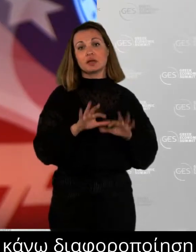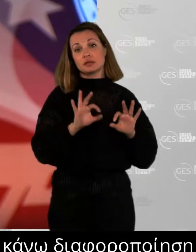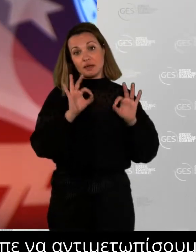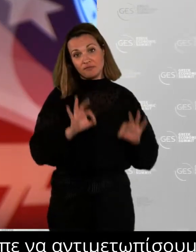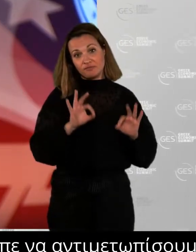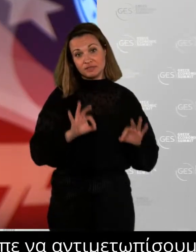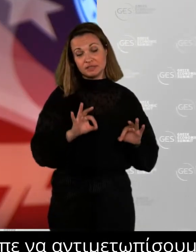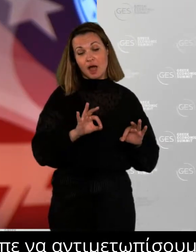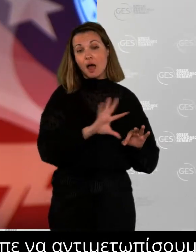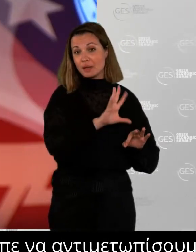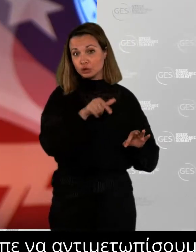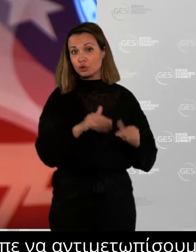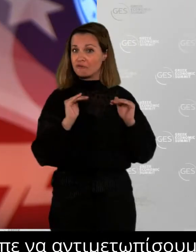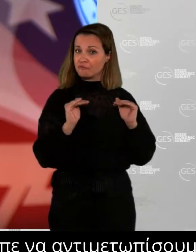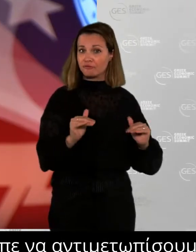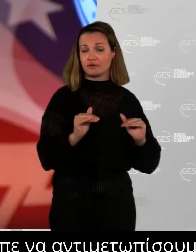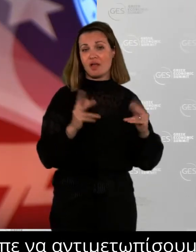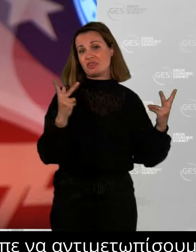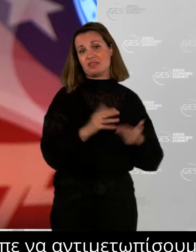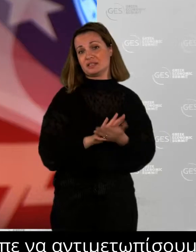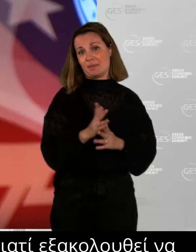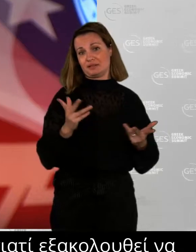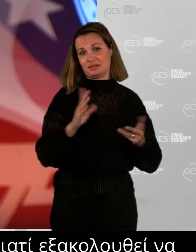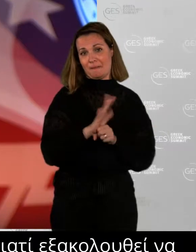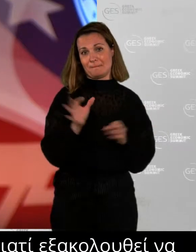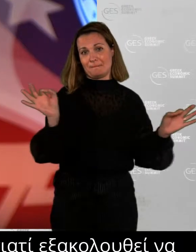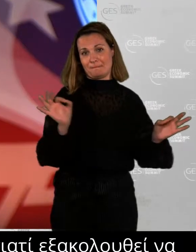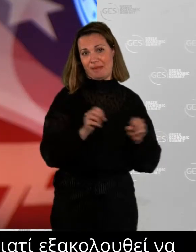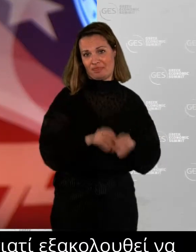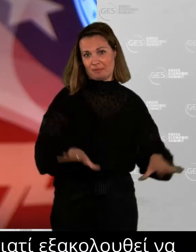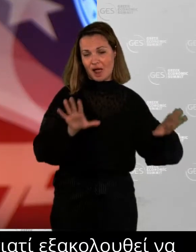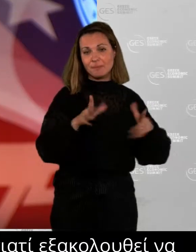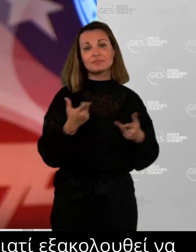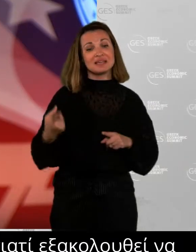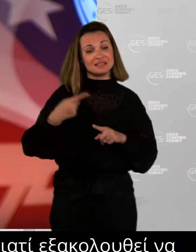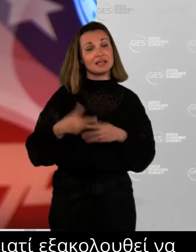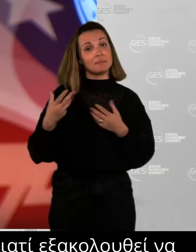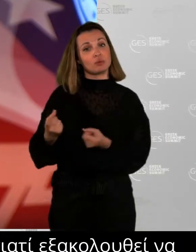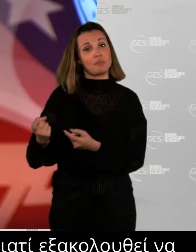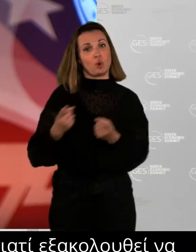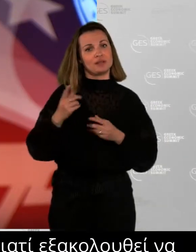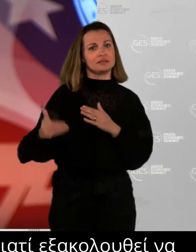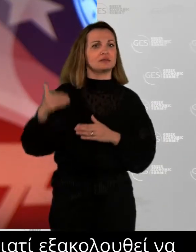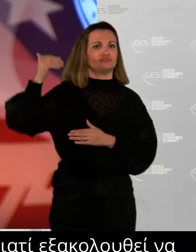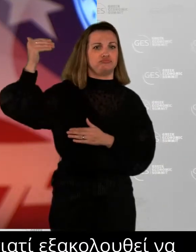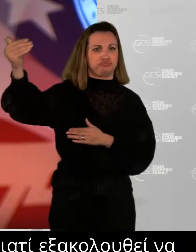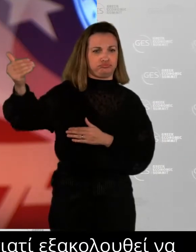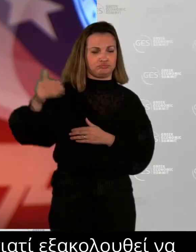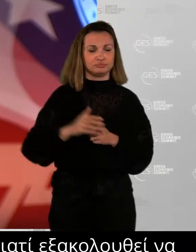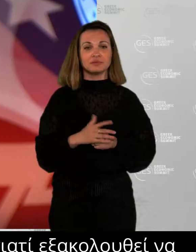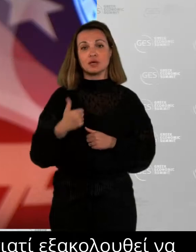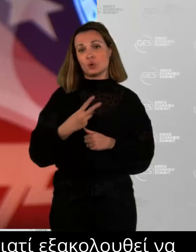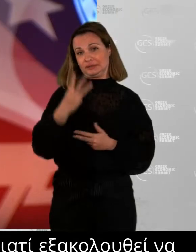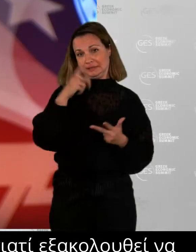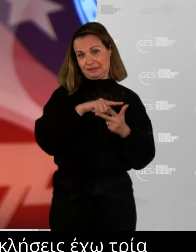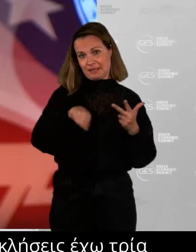done. And some need to longer terms. And I have three main things in my mind to say. First of all, the remote